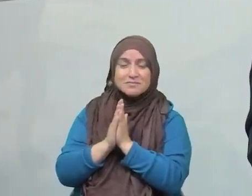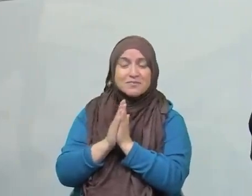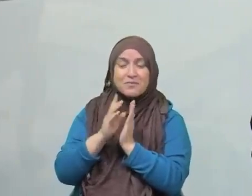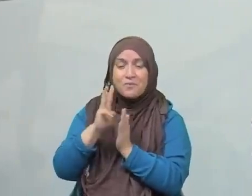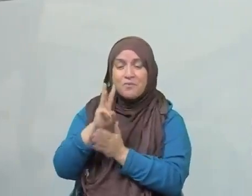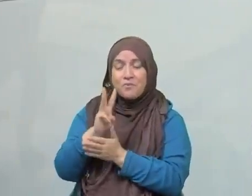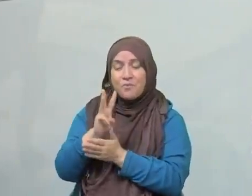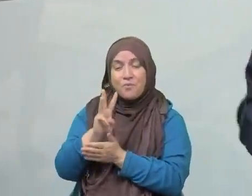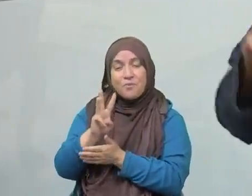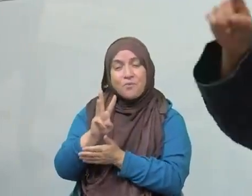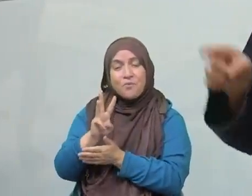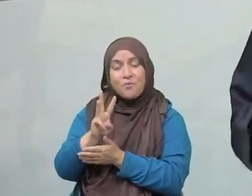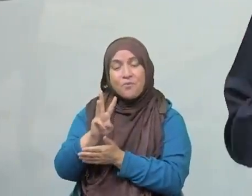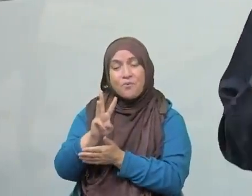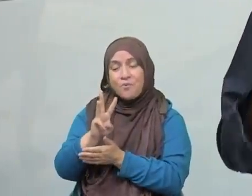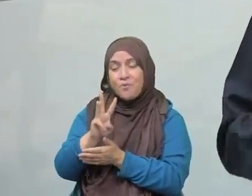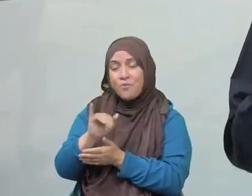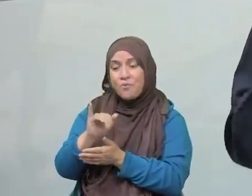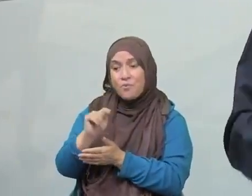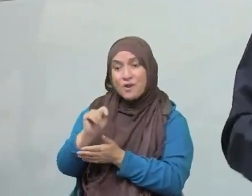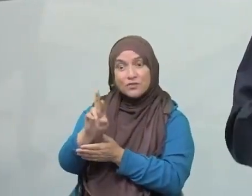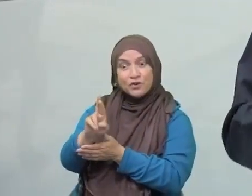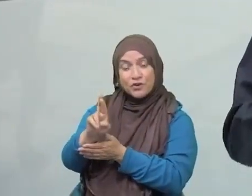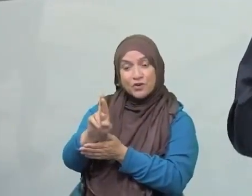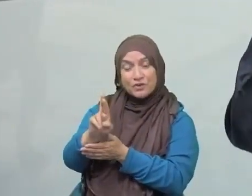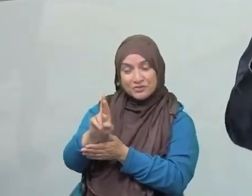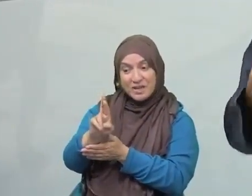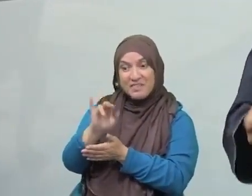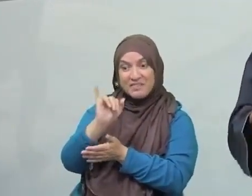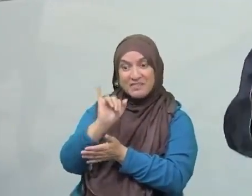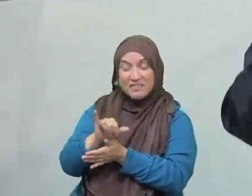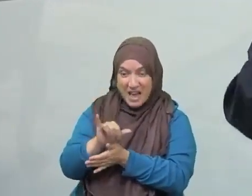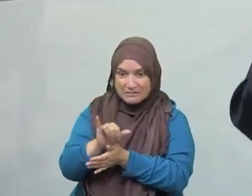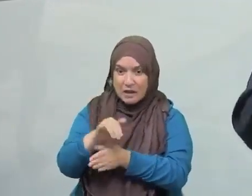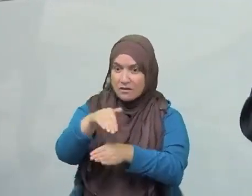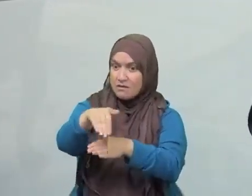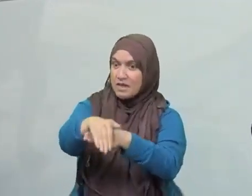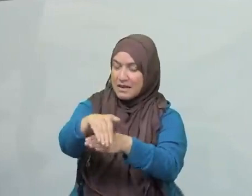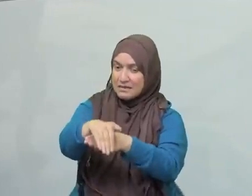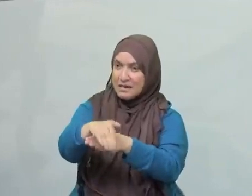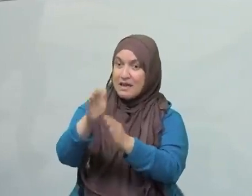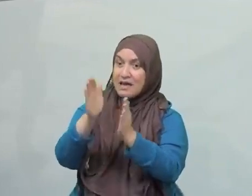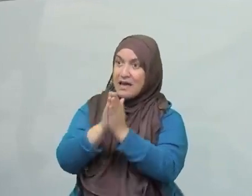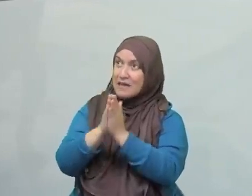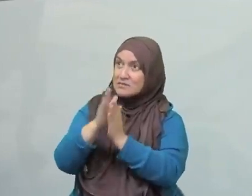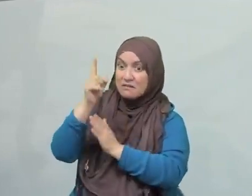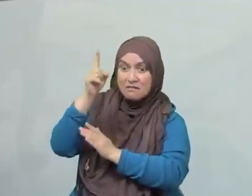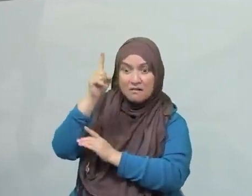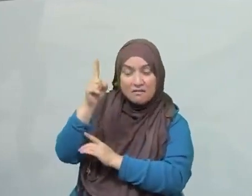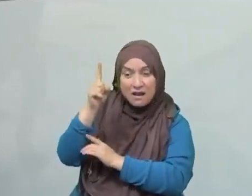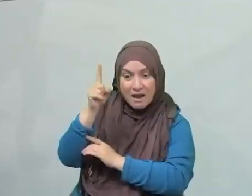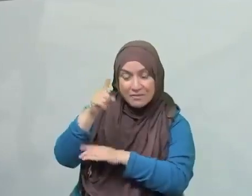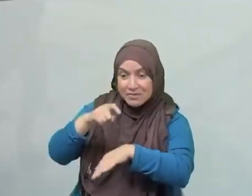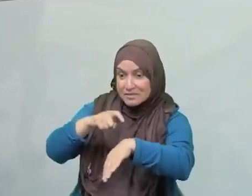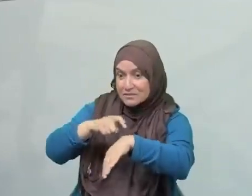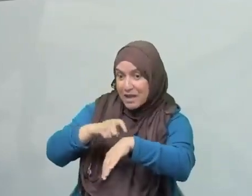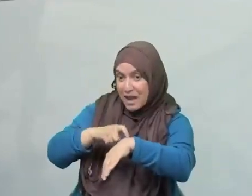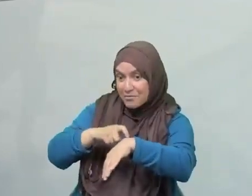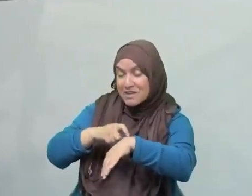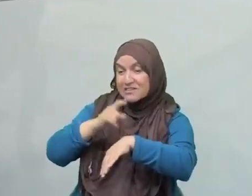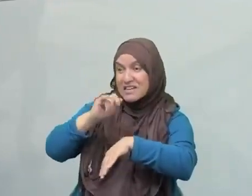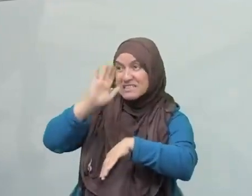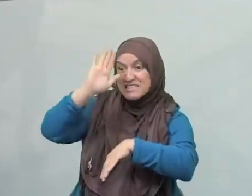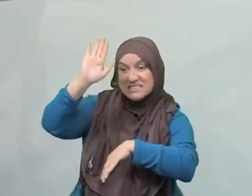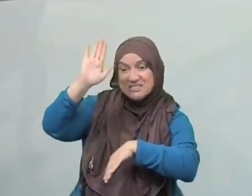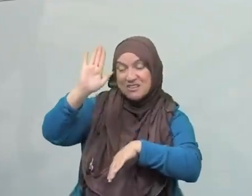before you fast are surrounding, asking Allah subhanahu wa ta'ala for forgiveness because that's the culmination of Ramadan. May Allah subhanahu wa ta'ala